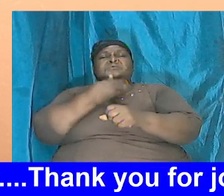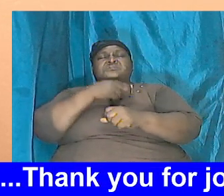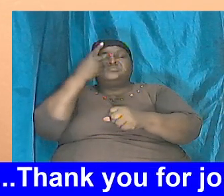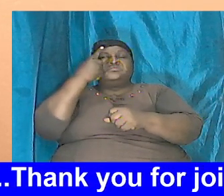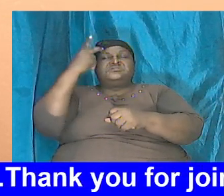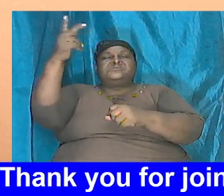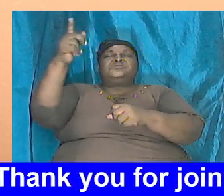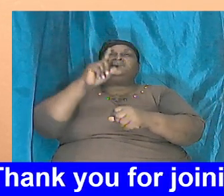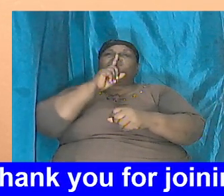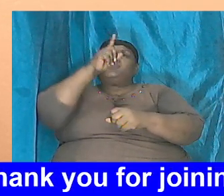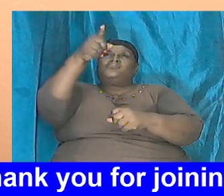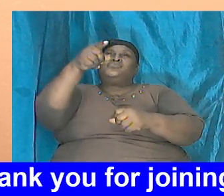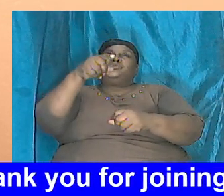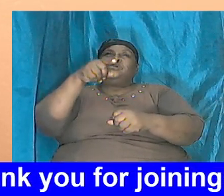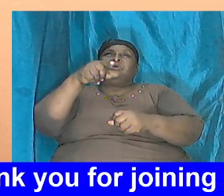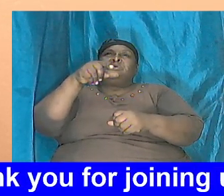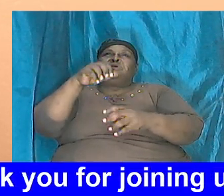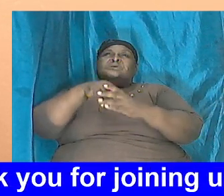the truth that is